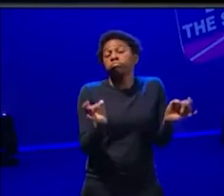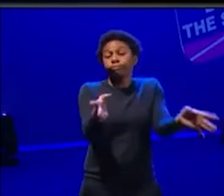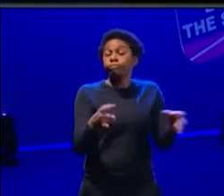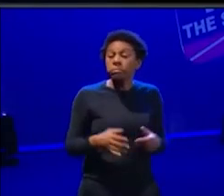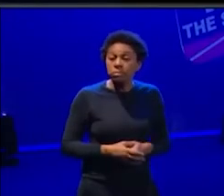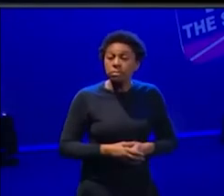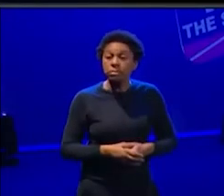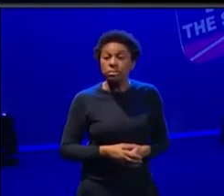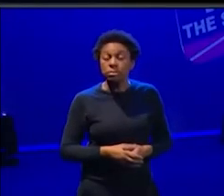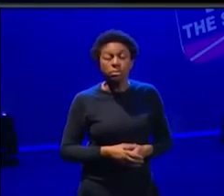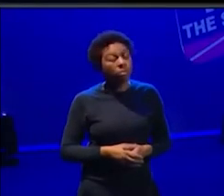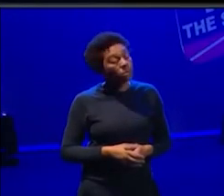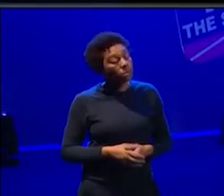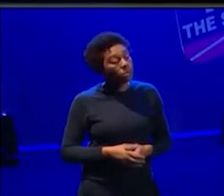got, um,